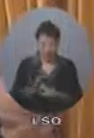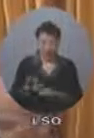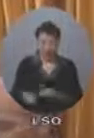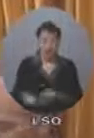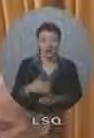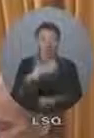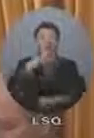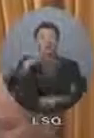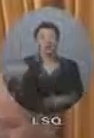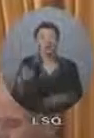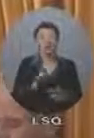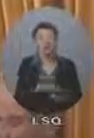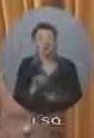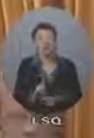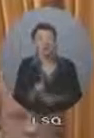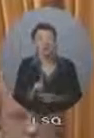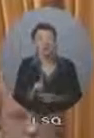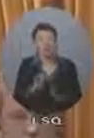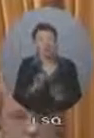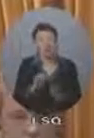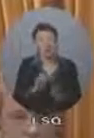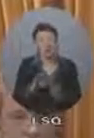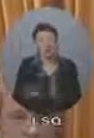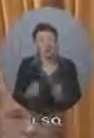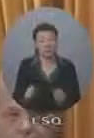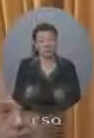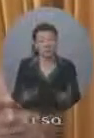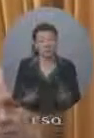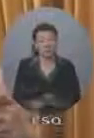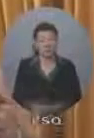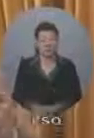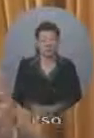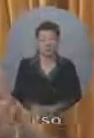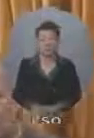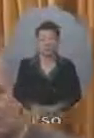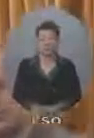on when the due diligence and the evaluation process will be completed. The Honourable Parliamentary to the International Cooperation. Honourable Parliamentary